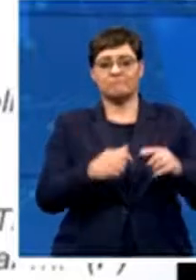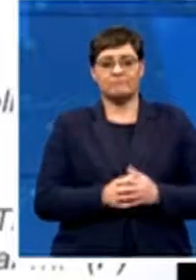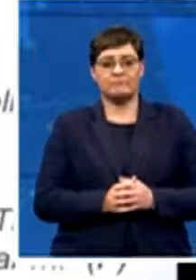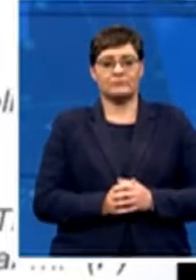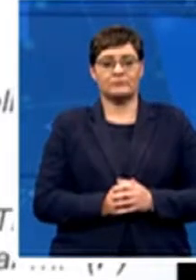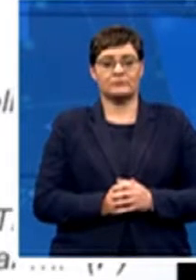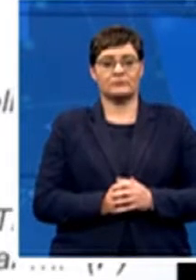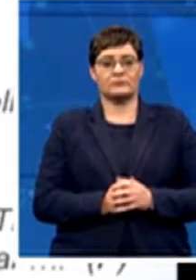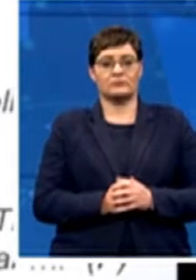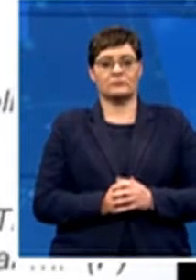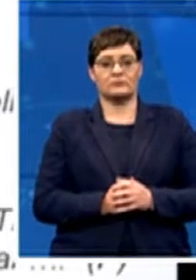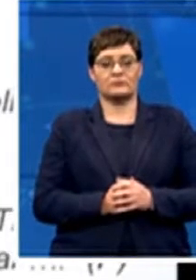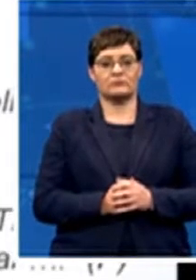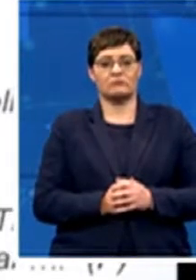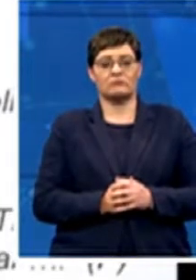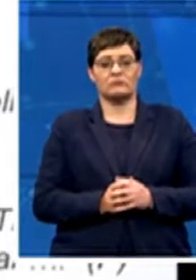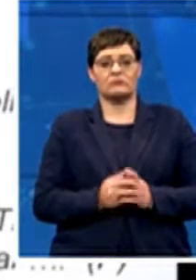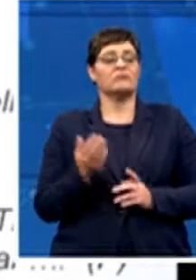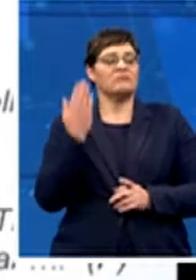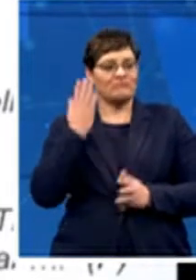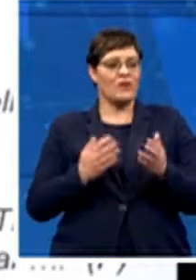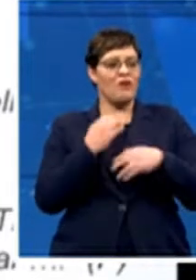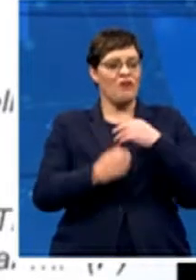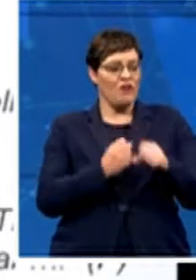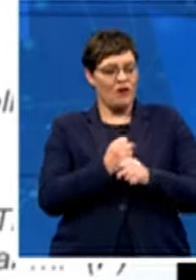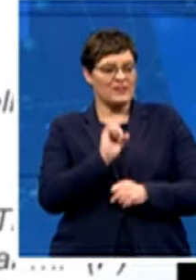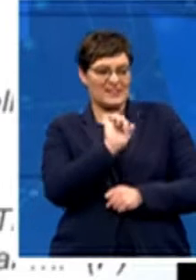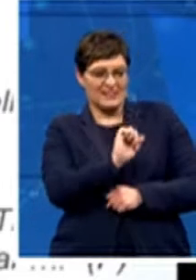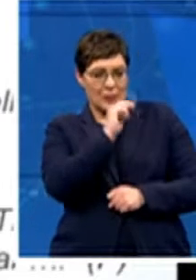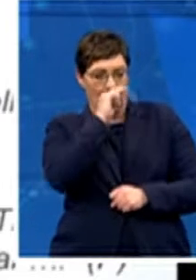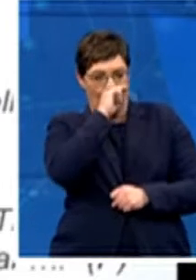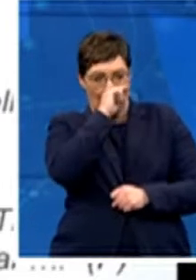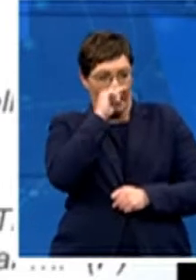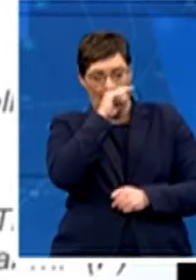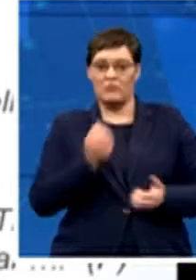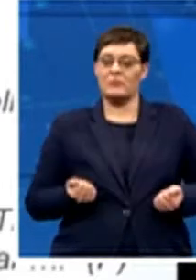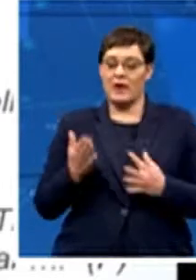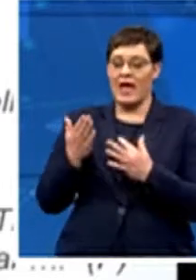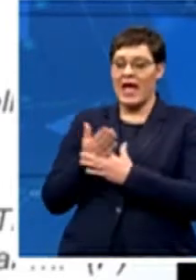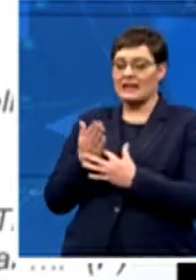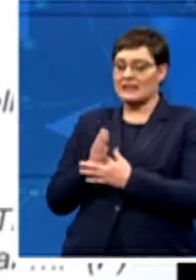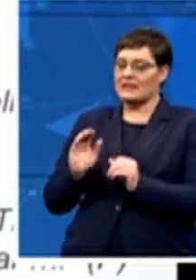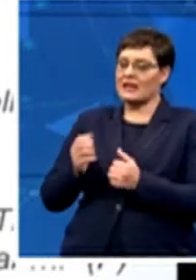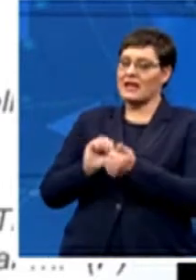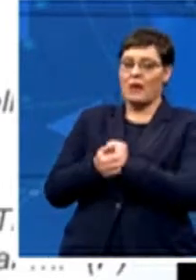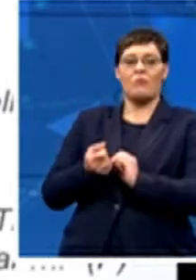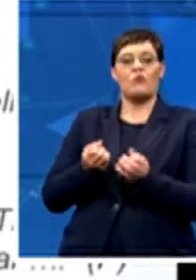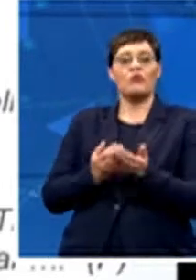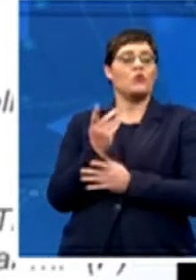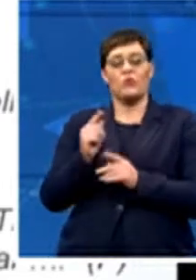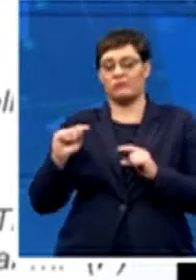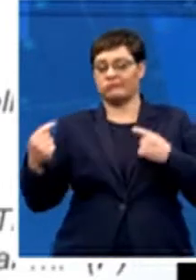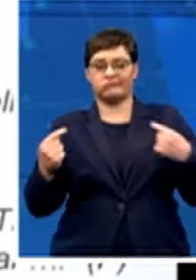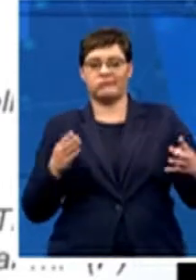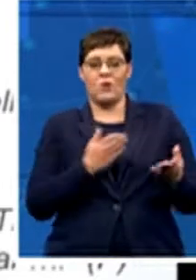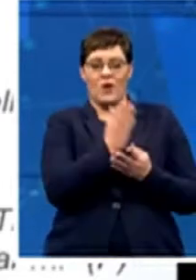It was characterized by providing access to the game through multiple sources. So for most, the majority of